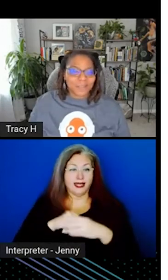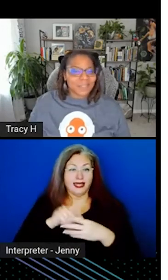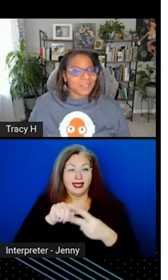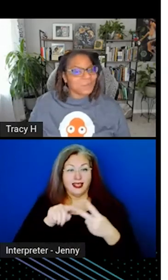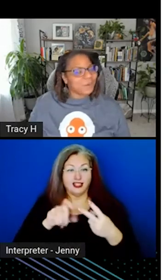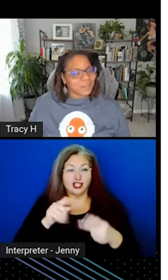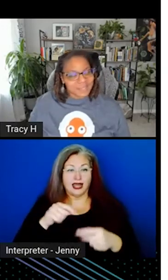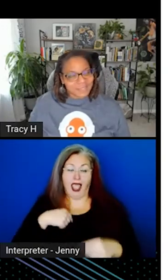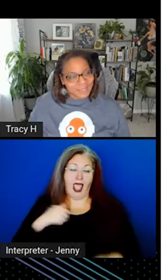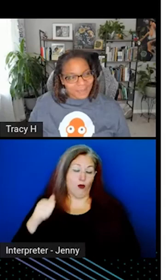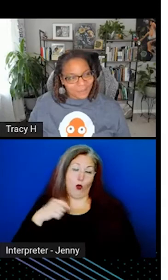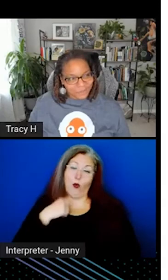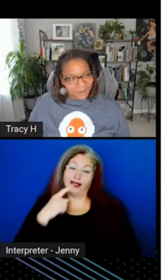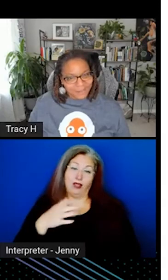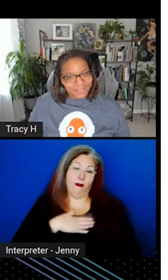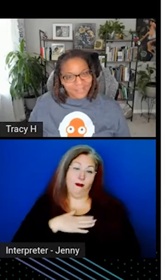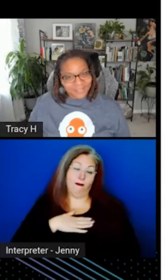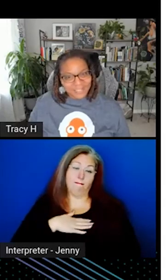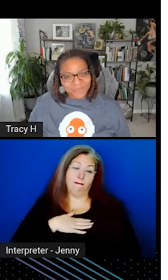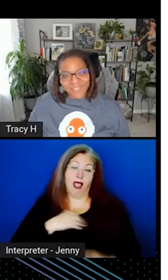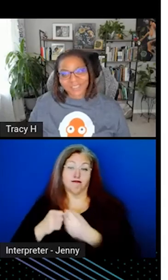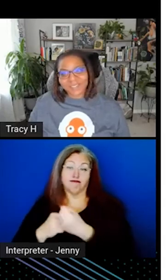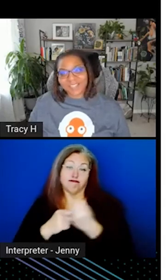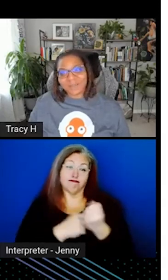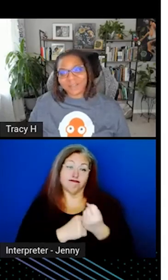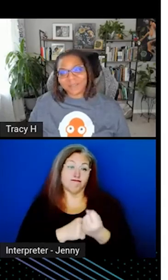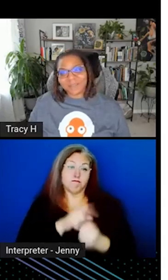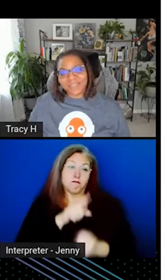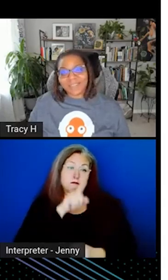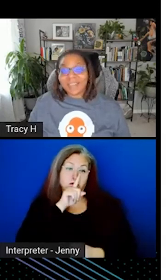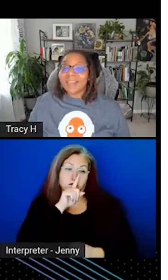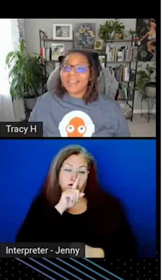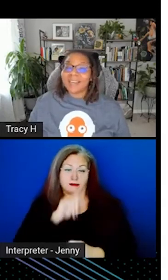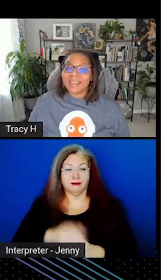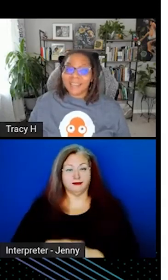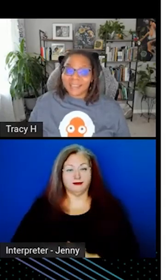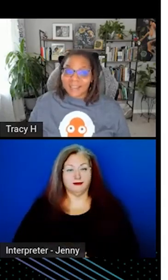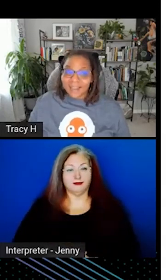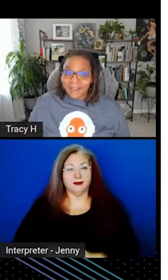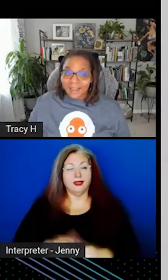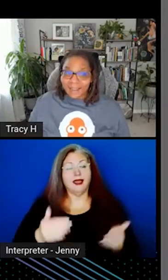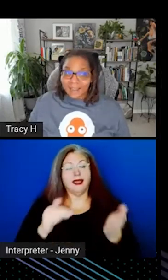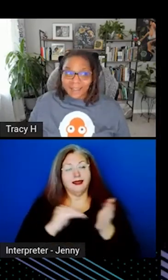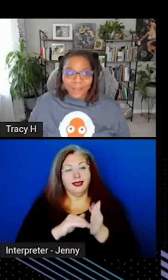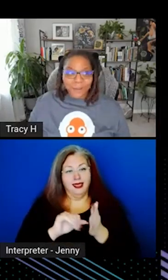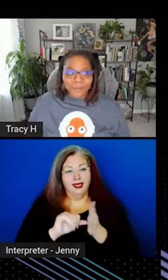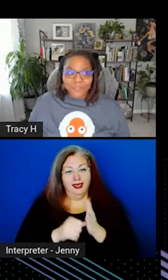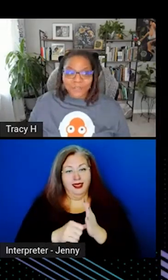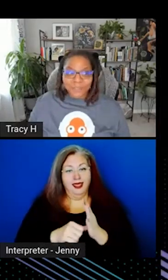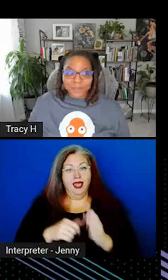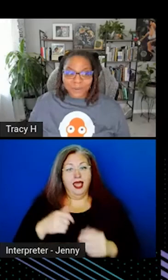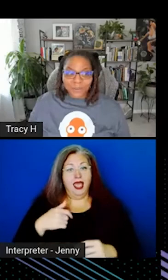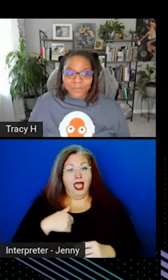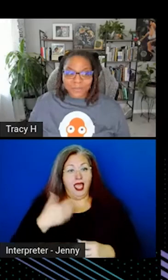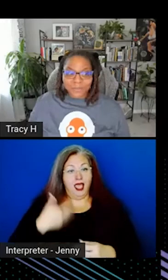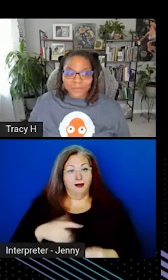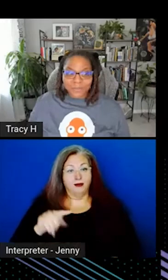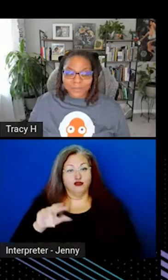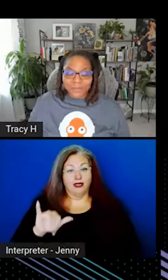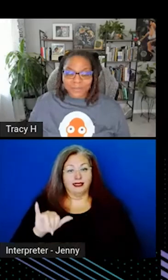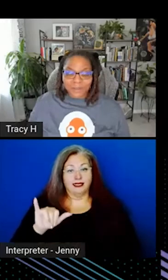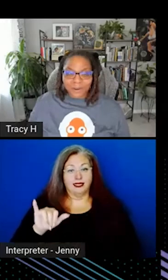way, I'm not telling you where I sit, stand or fall on this particular topic. Again, I am Tracy P. Holmes